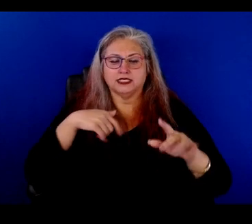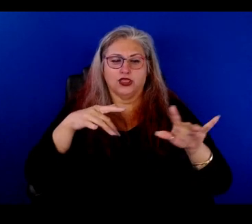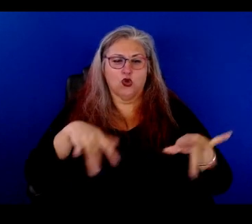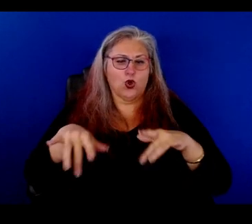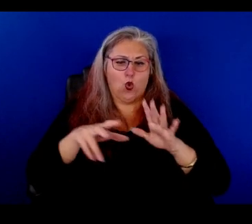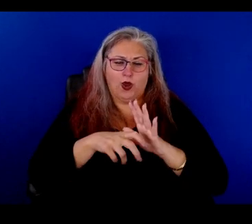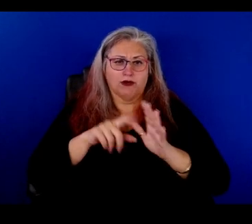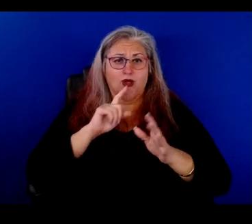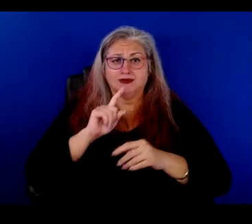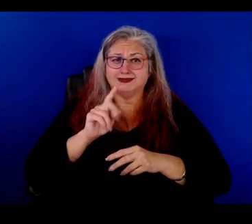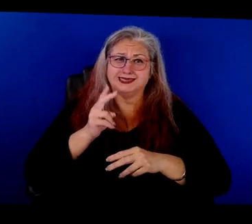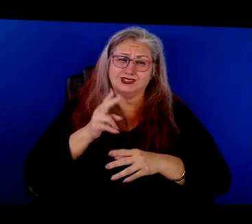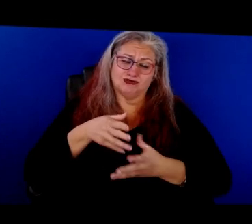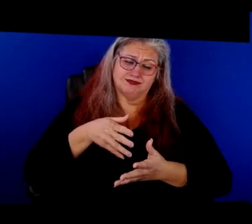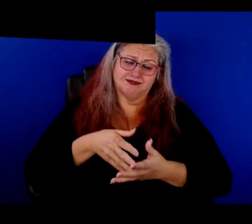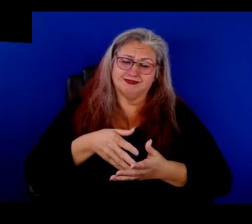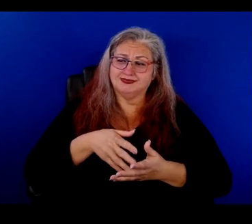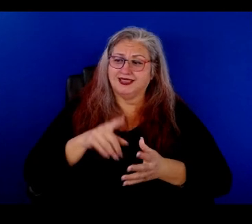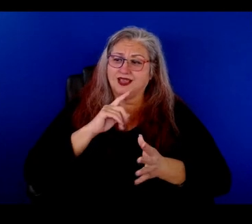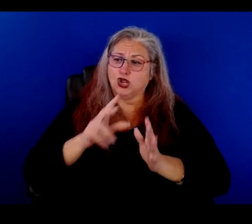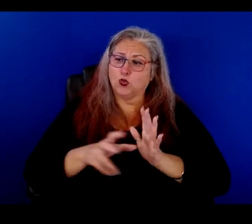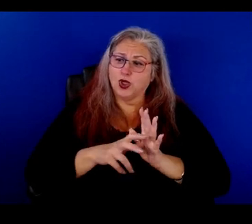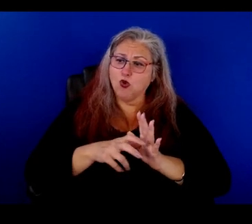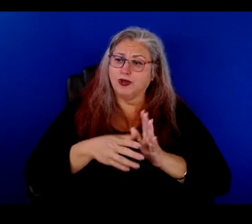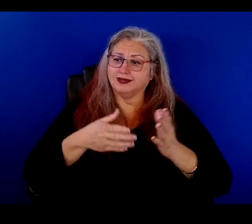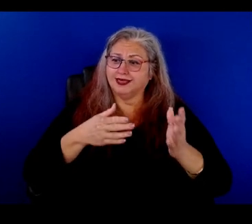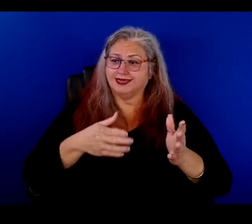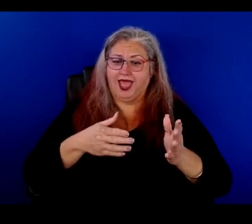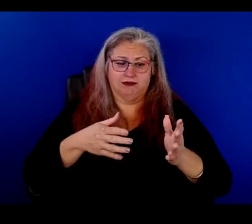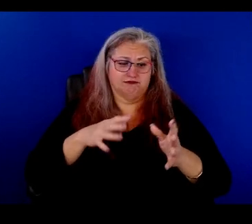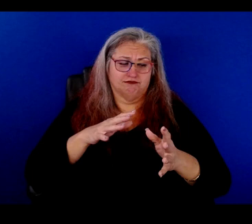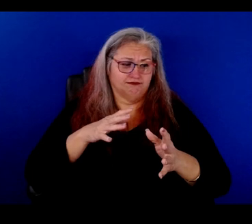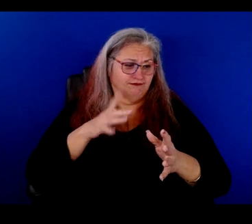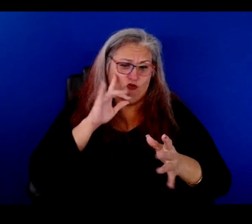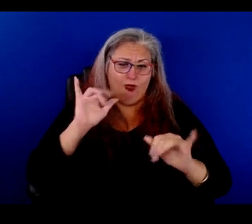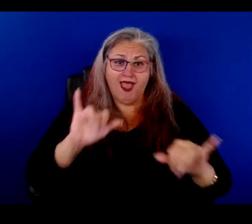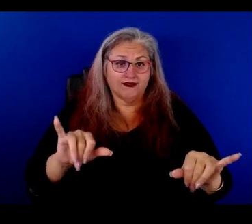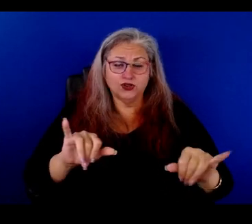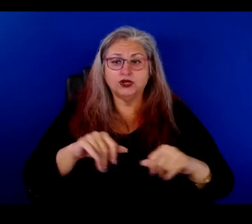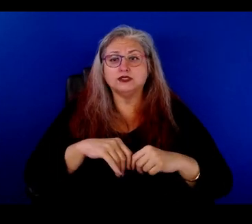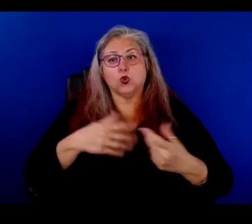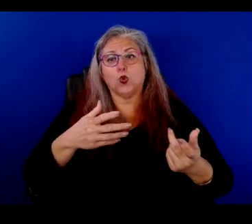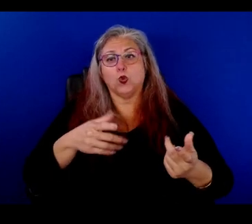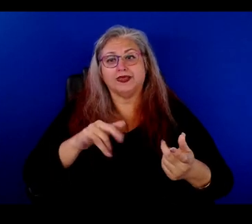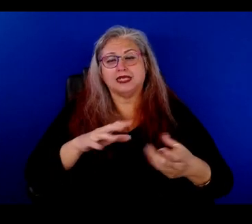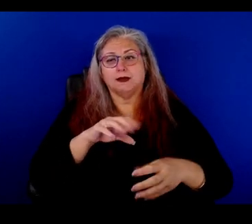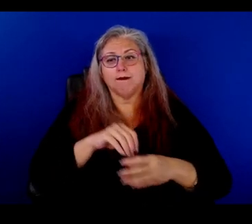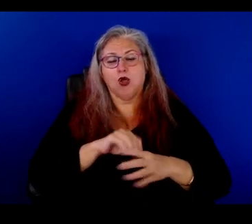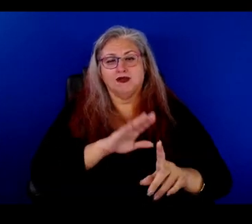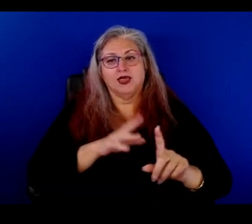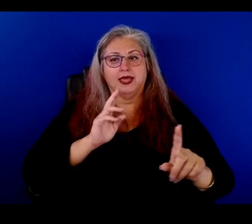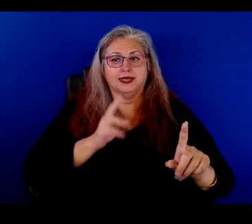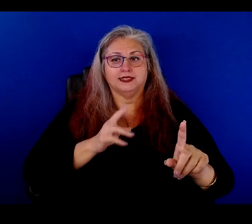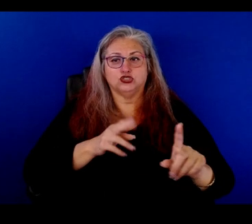historic. I mean, the, the recordings are there, you know, forever. So, um, that's, that's a part of the history